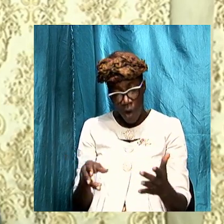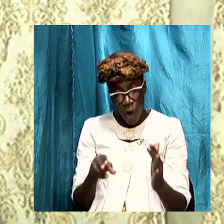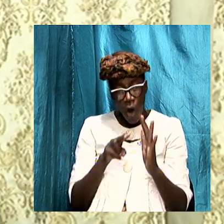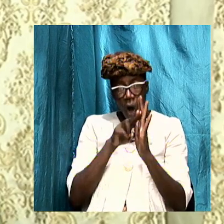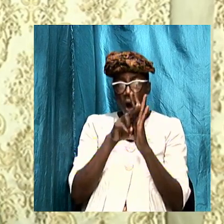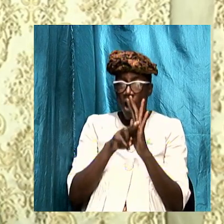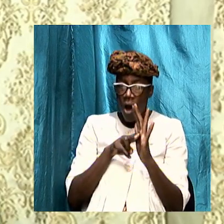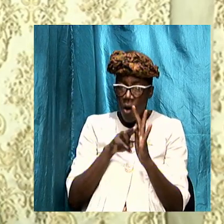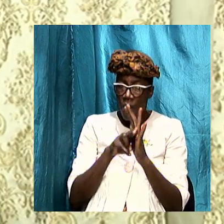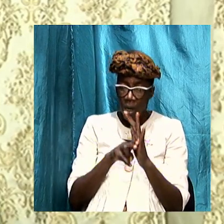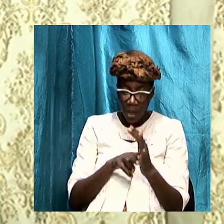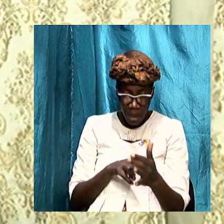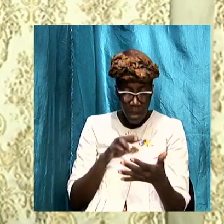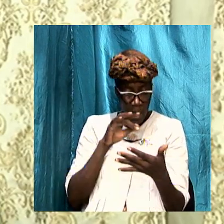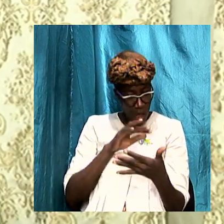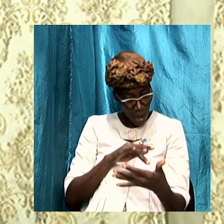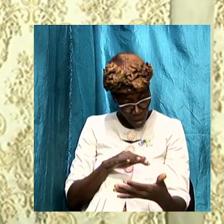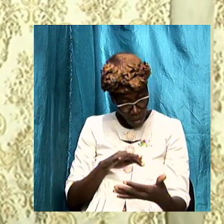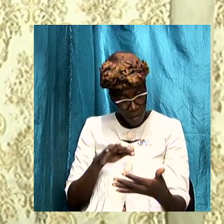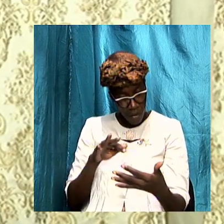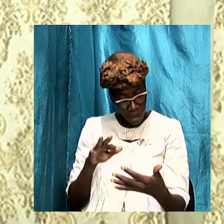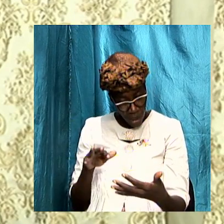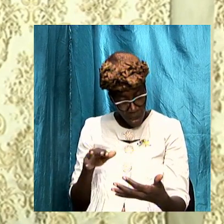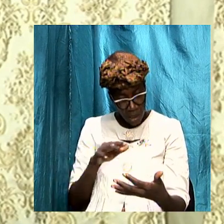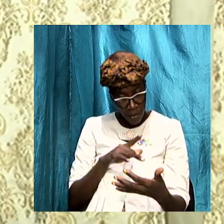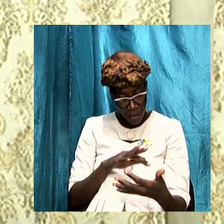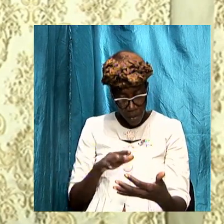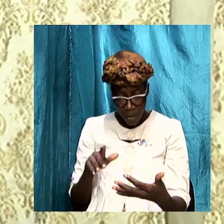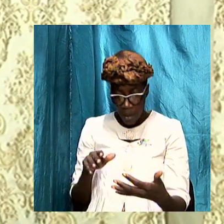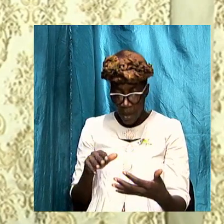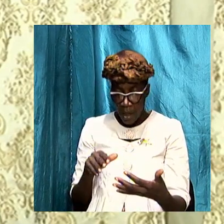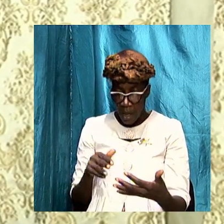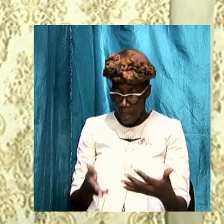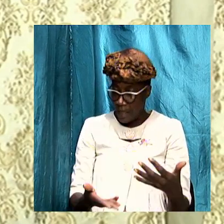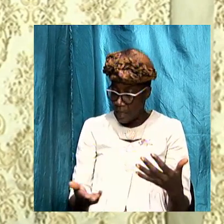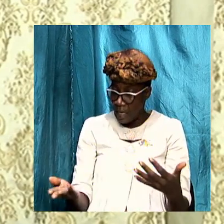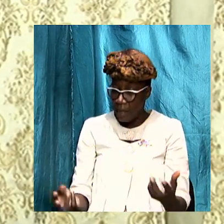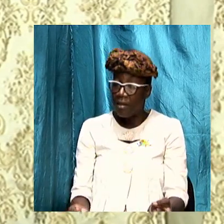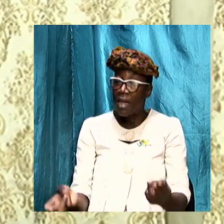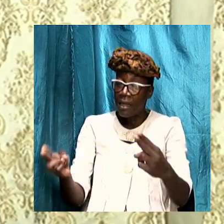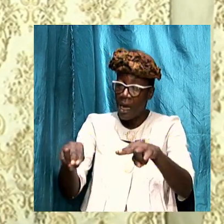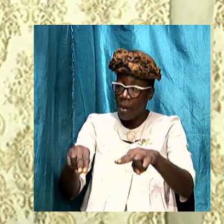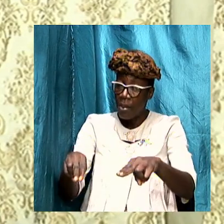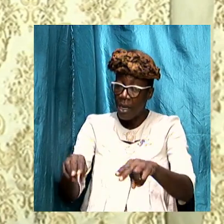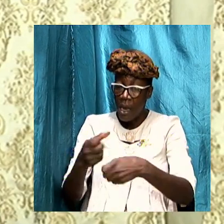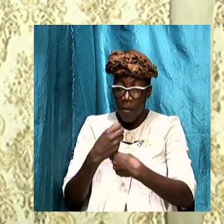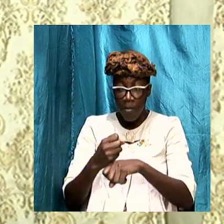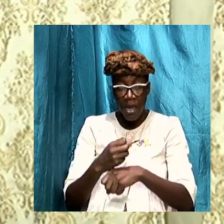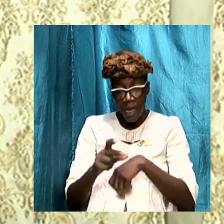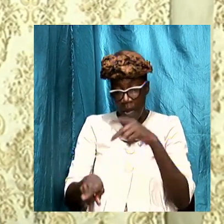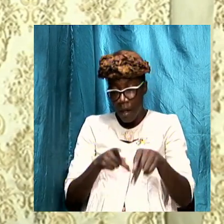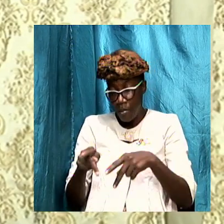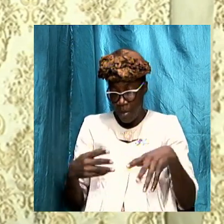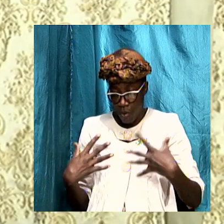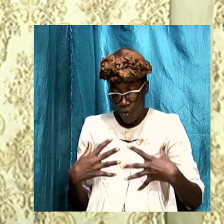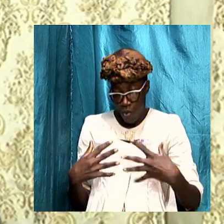to look at the what we call apocalyptic events that cause people to worry and to tremble and to